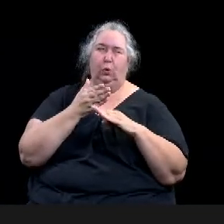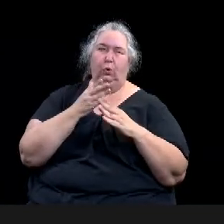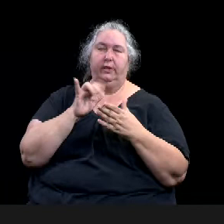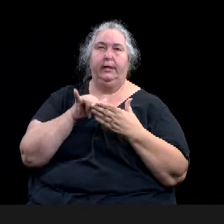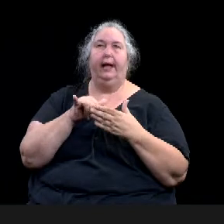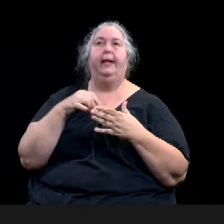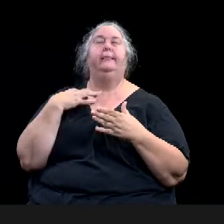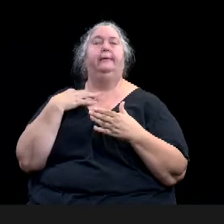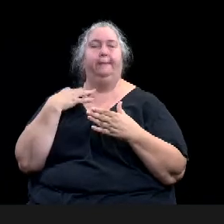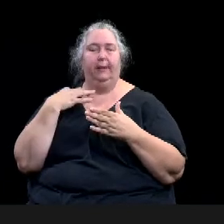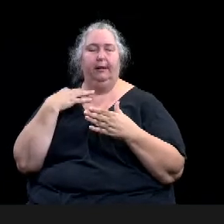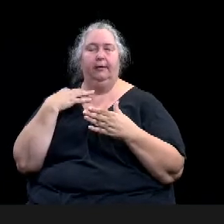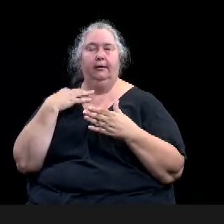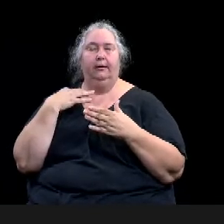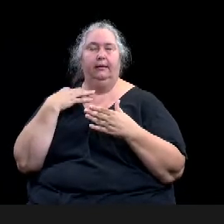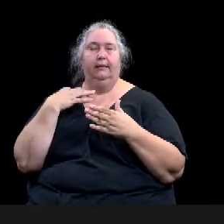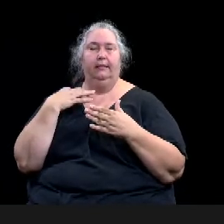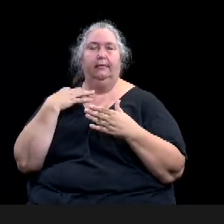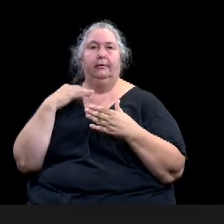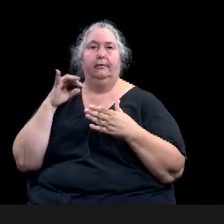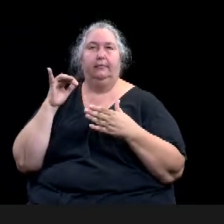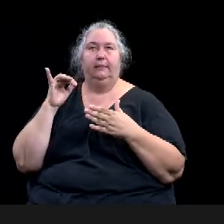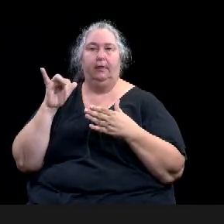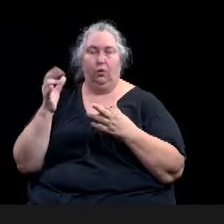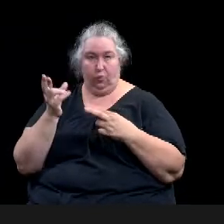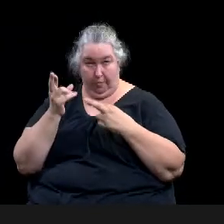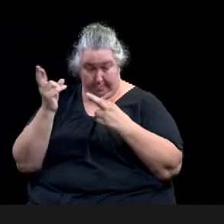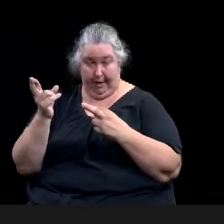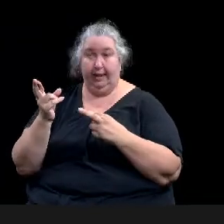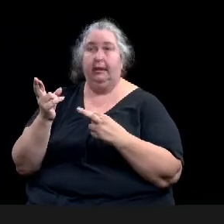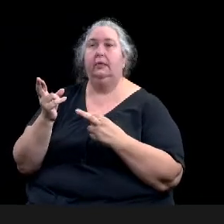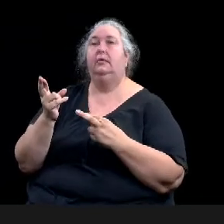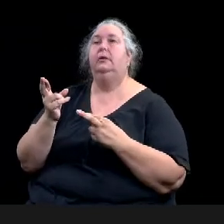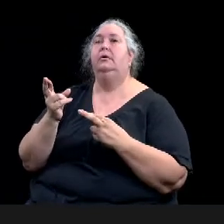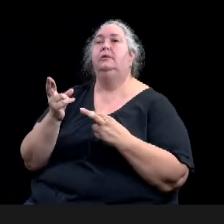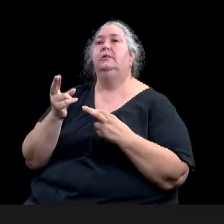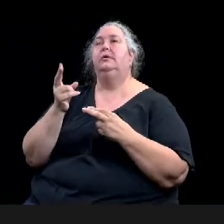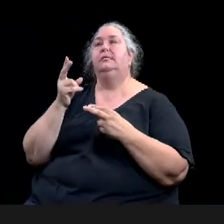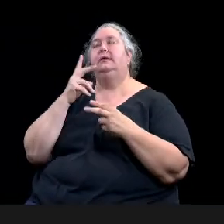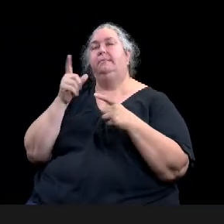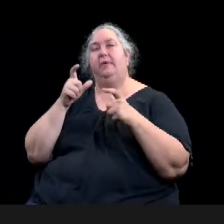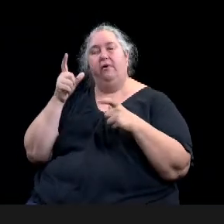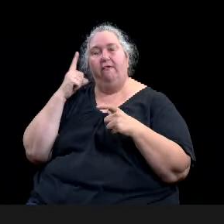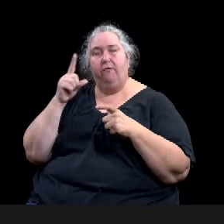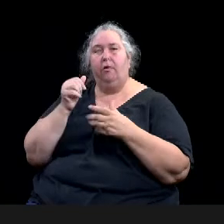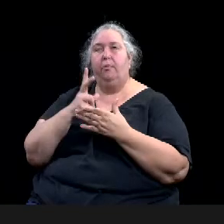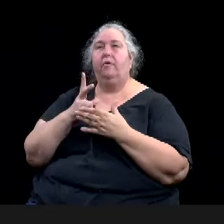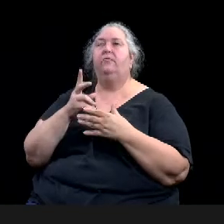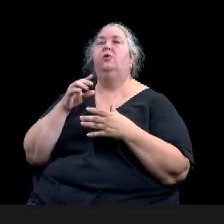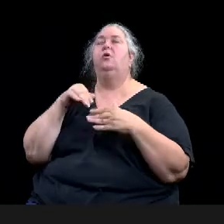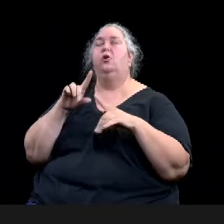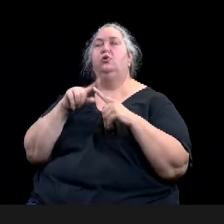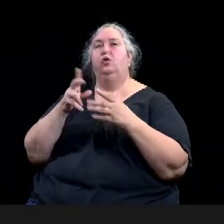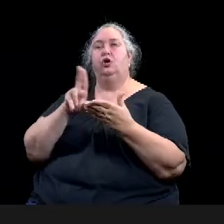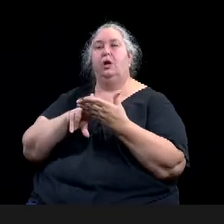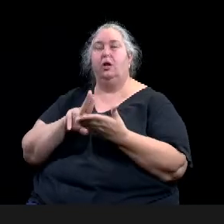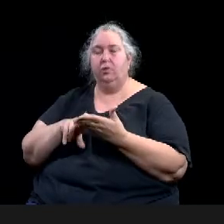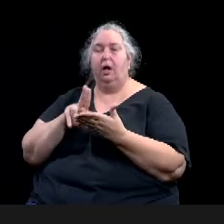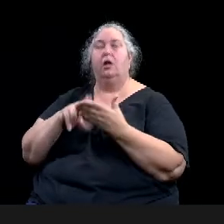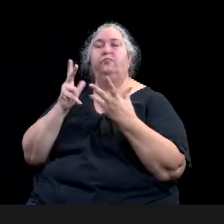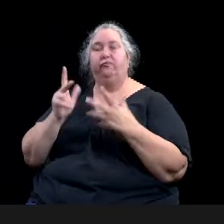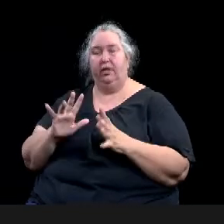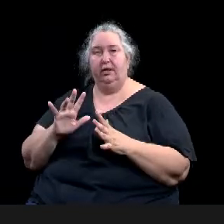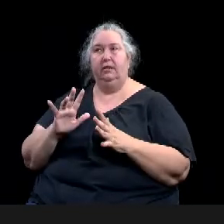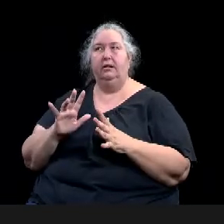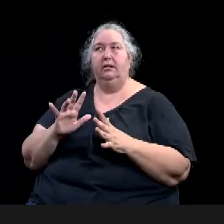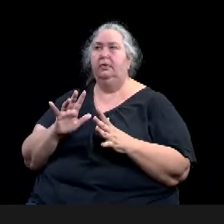get notice, get contracts done, notices to proceed, and then start on the projects. So hopefully start on the projects